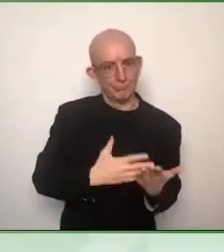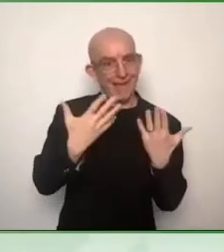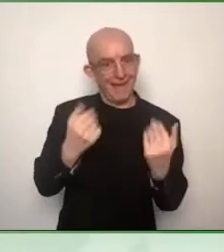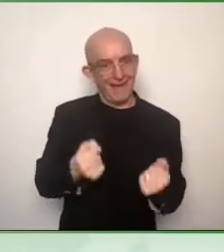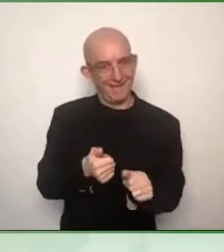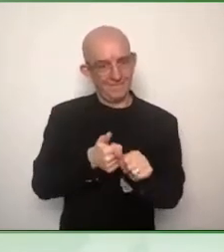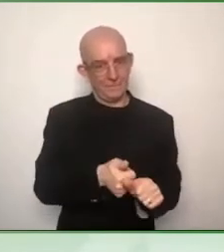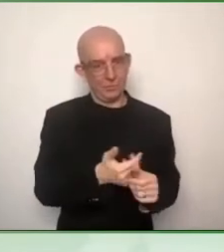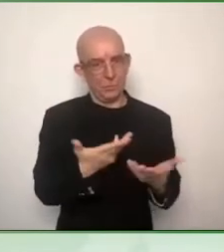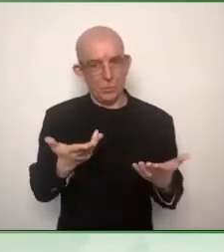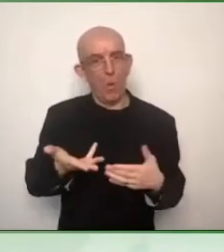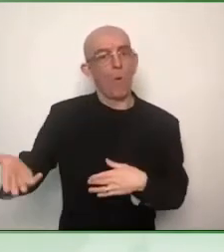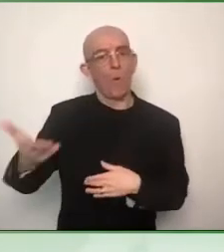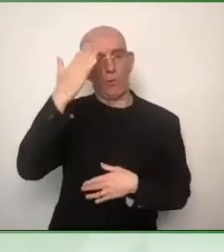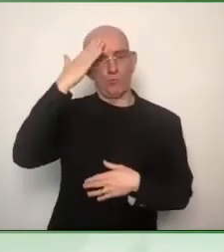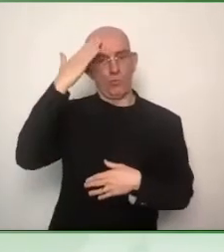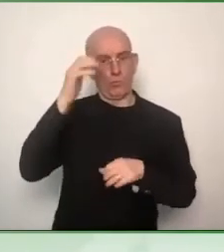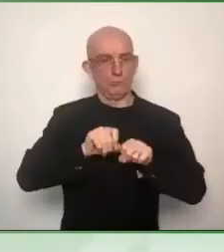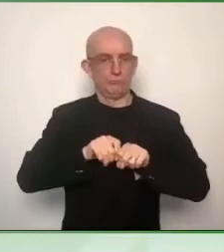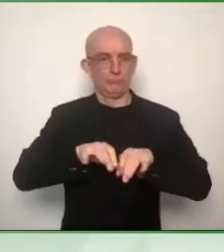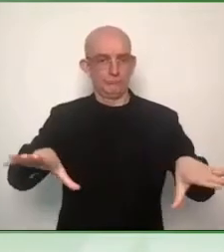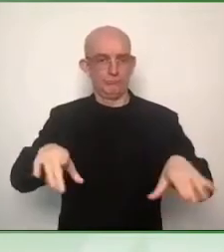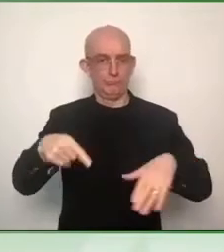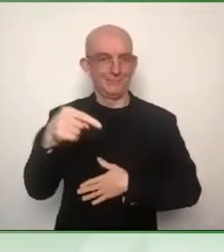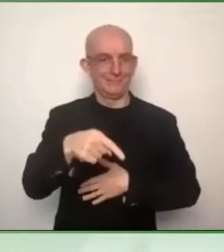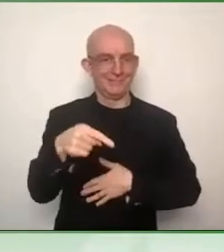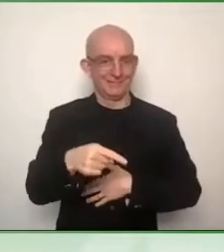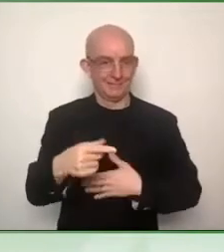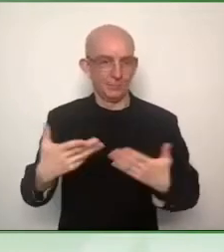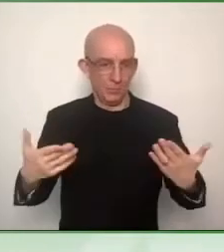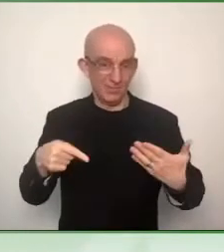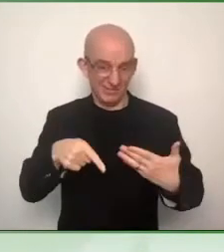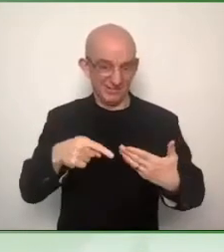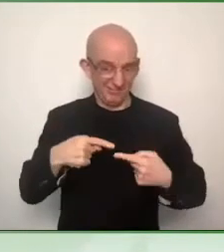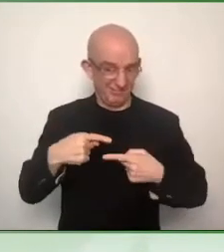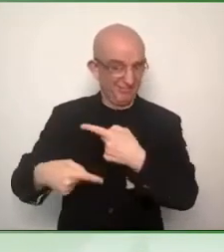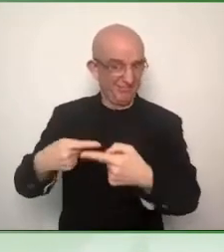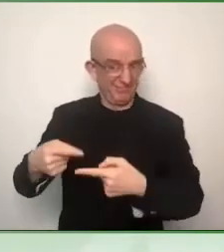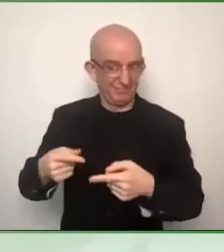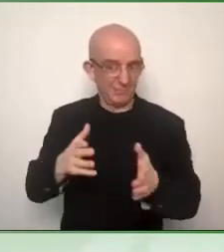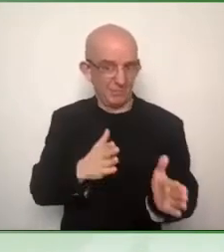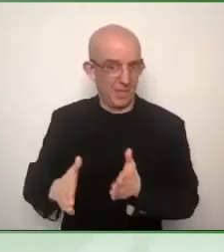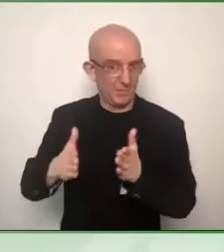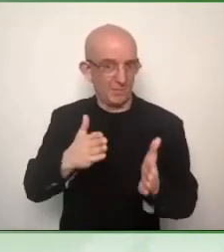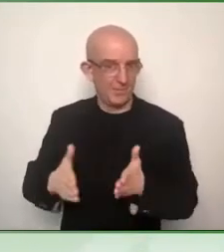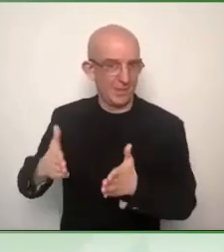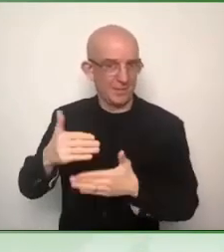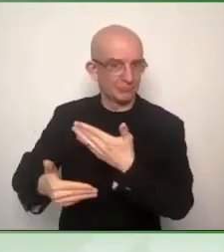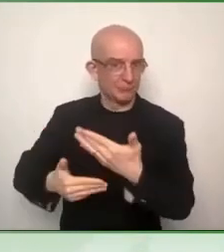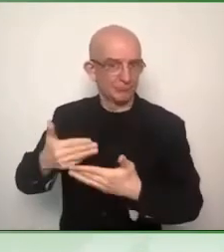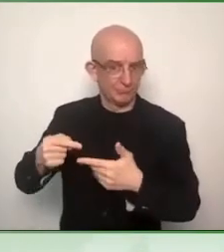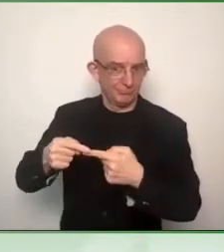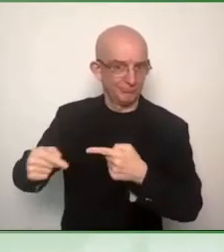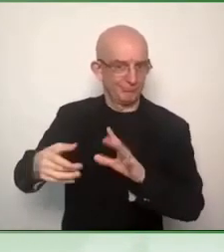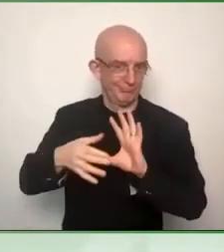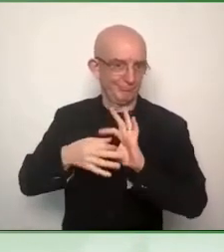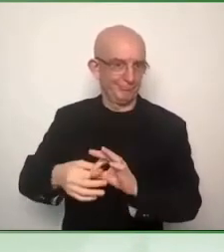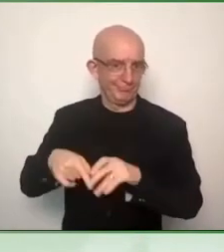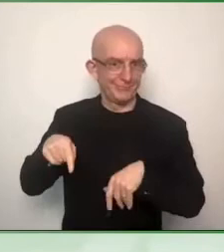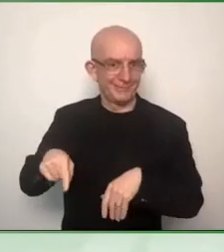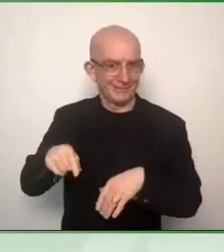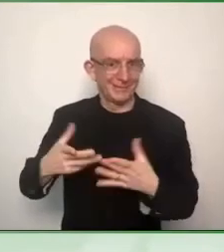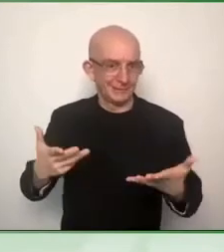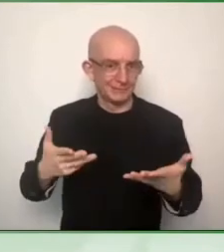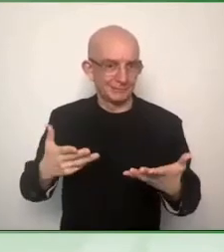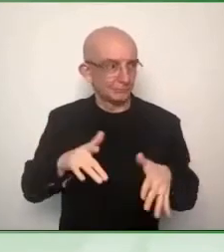from previous work is that now we have a reference to which those standards need to comply to.